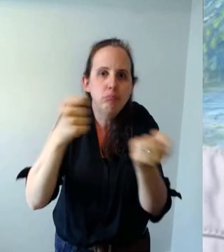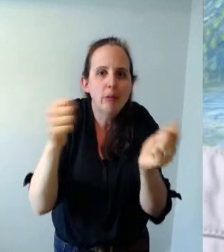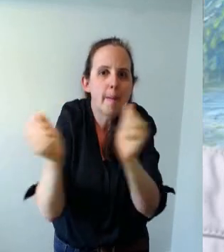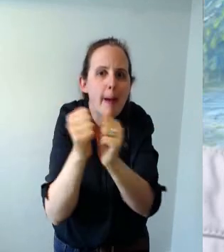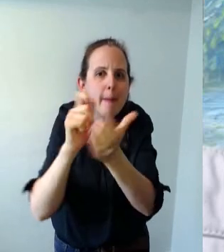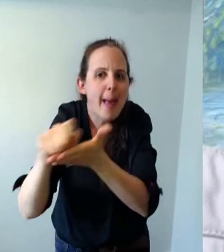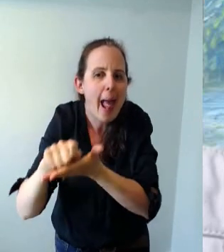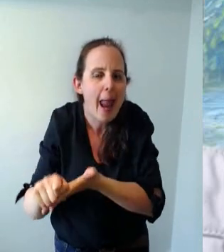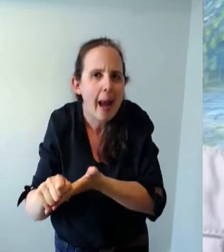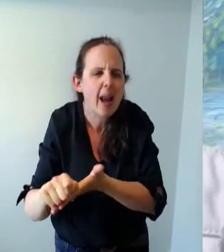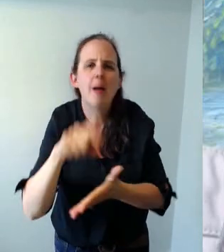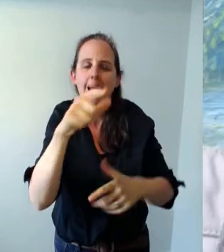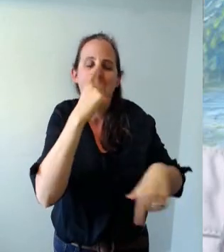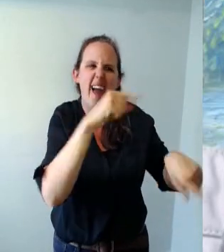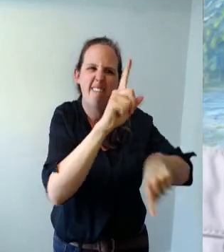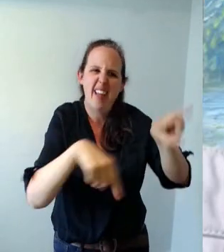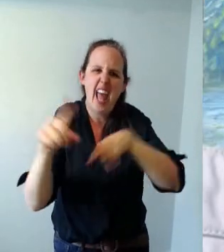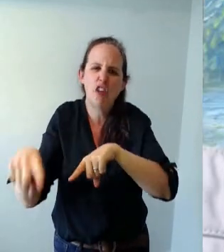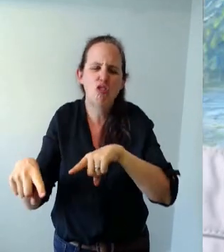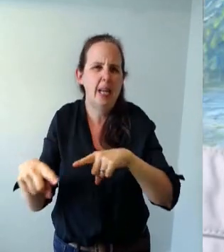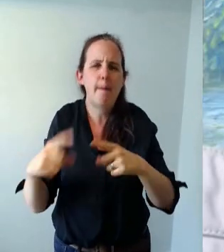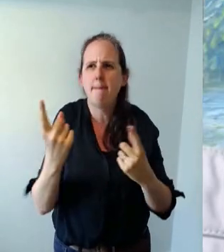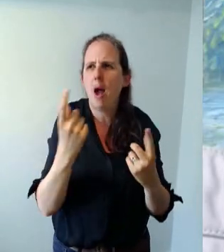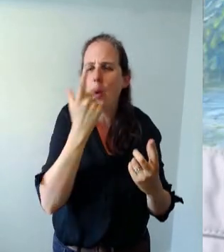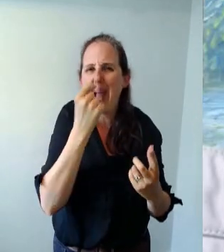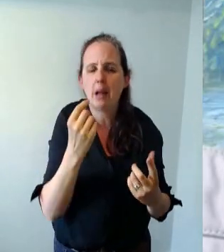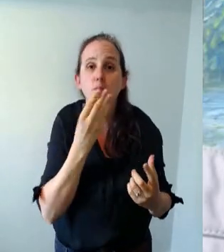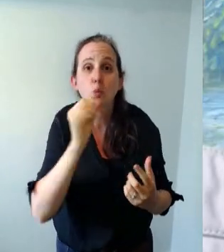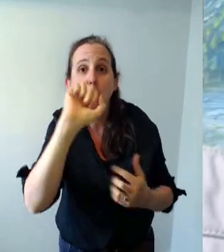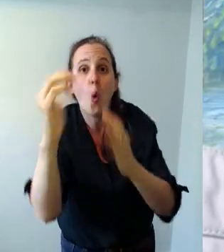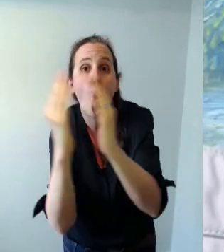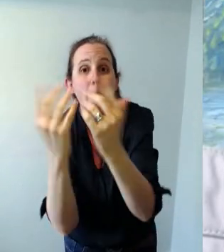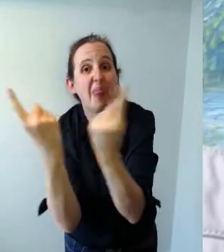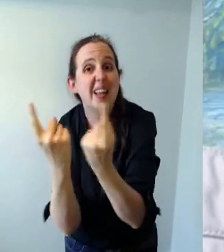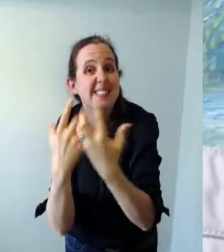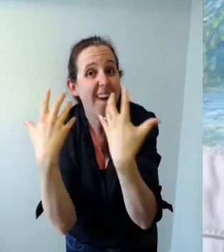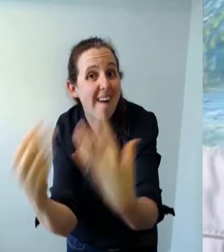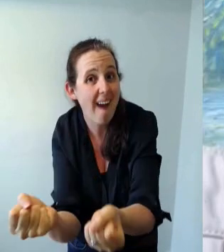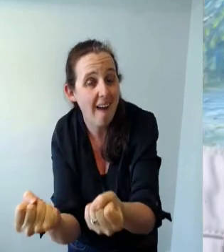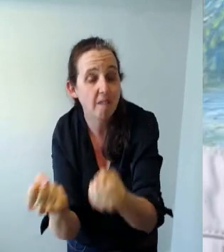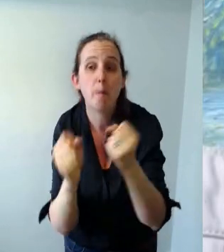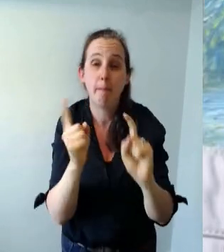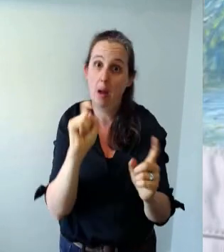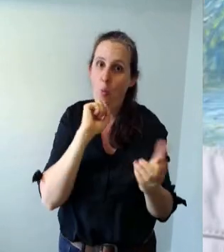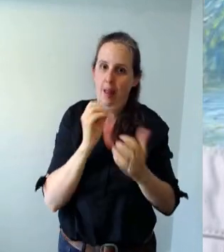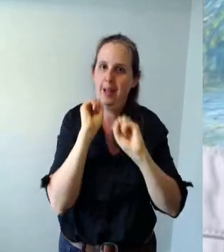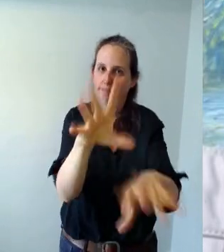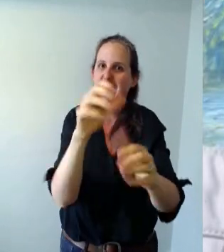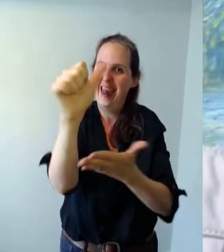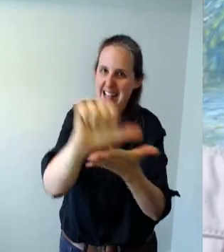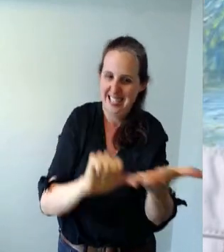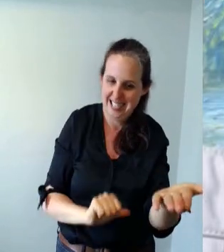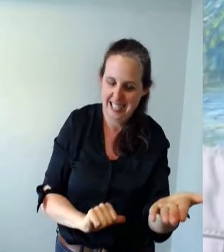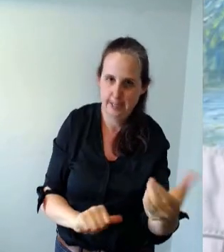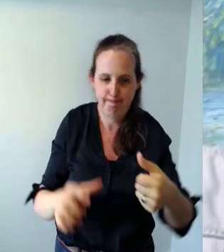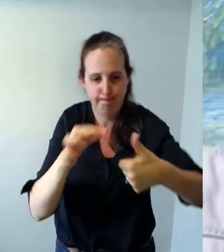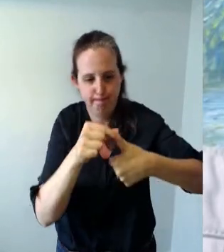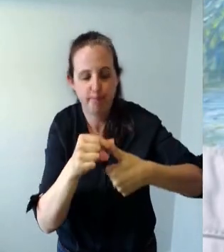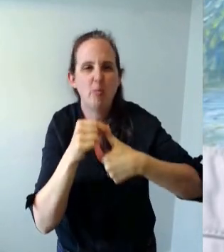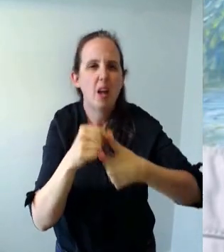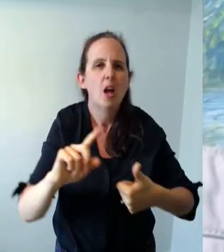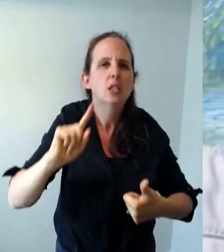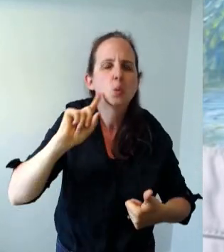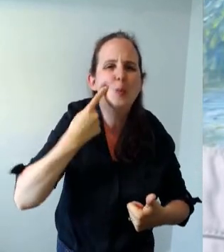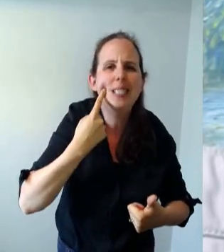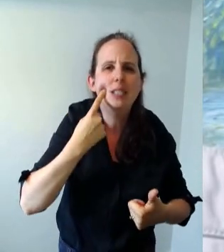ideas but you can literally just use what you've got around the home really. Basically sweet wrappers are kind of